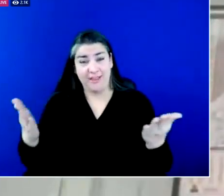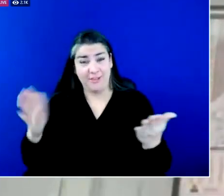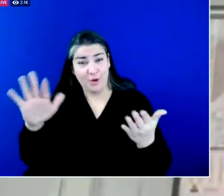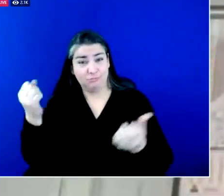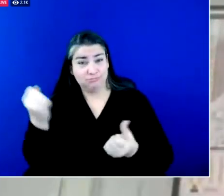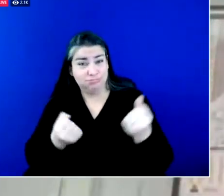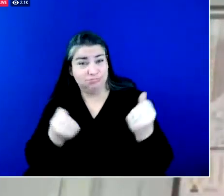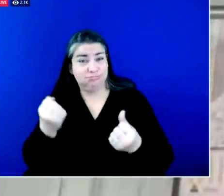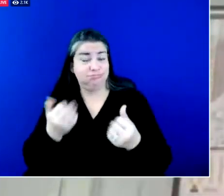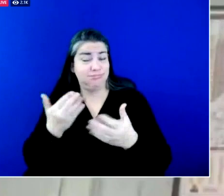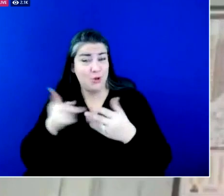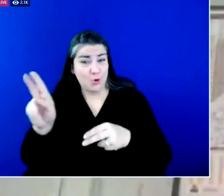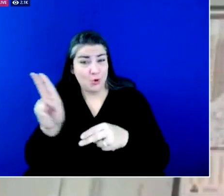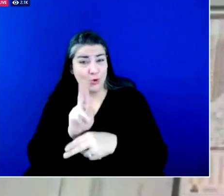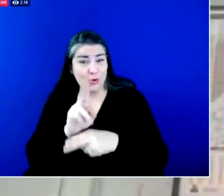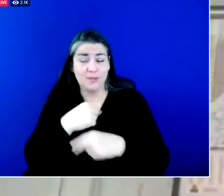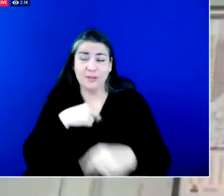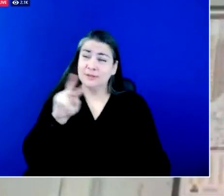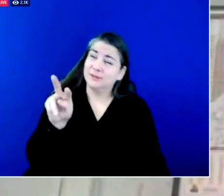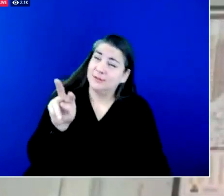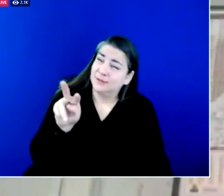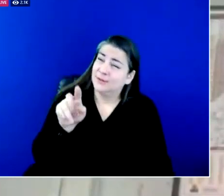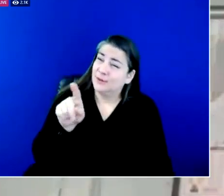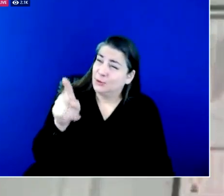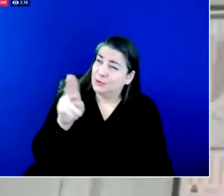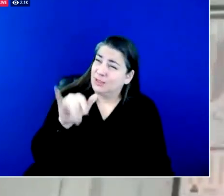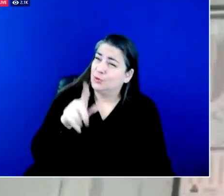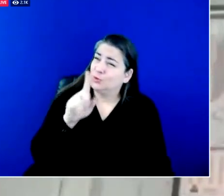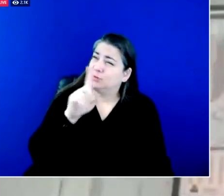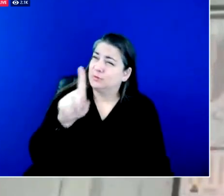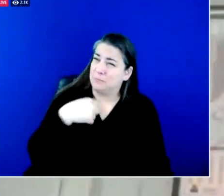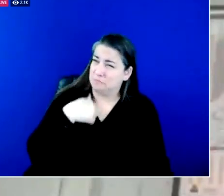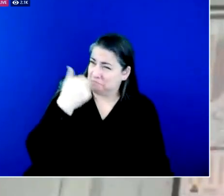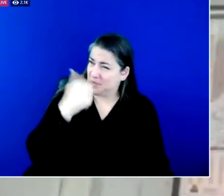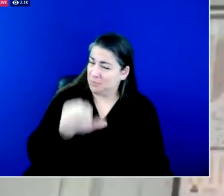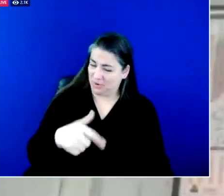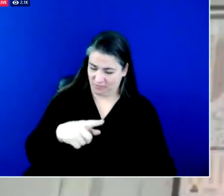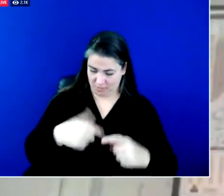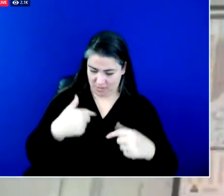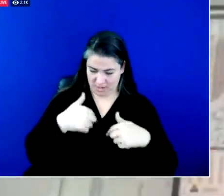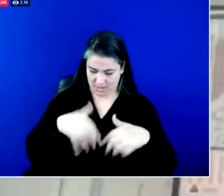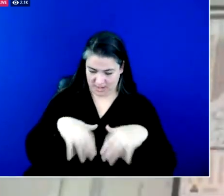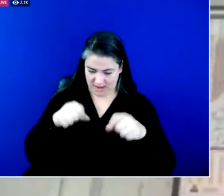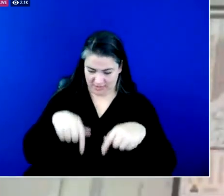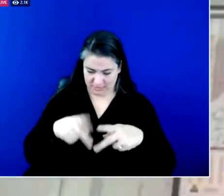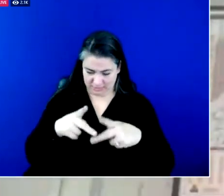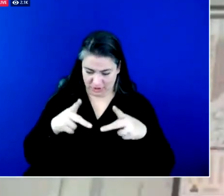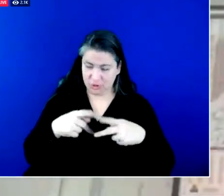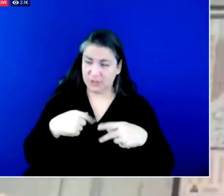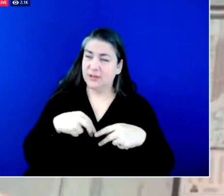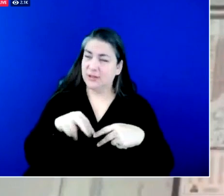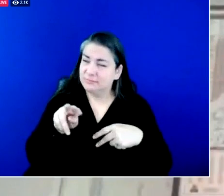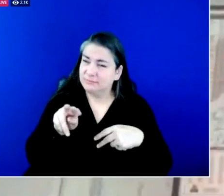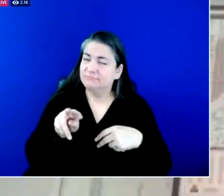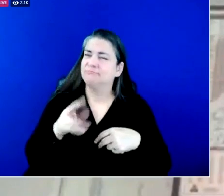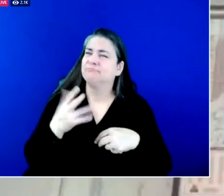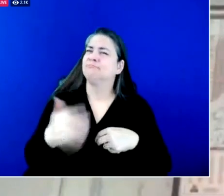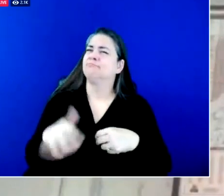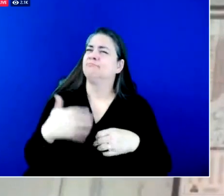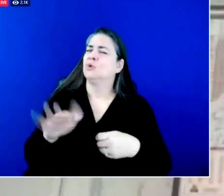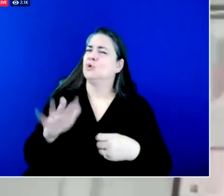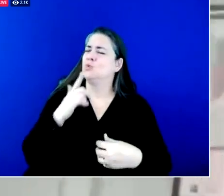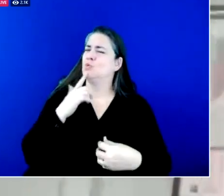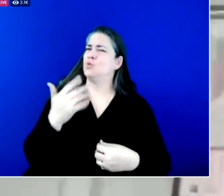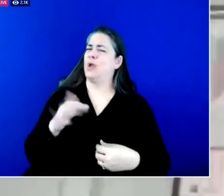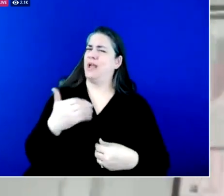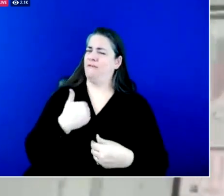i always think that the time that i've been in this role i think of for example how many how much more resources